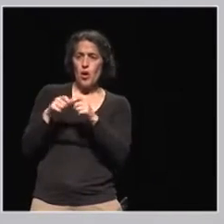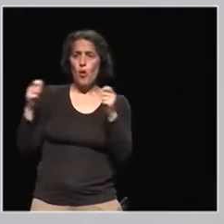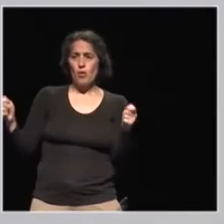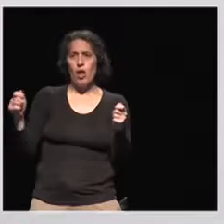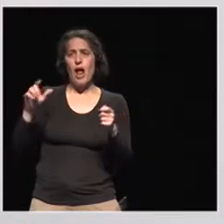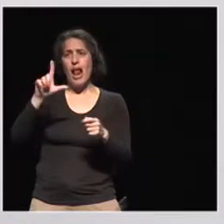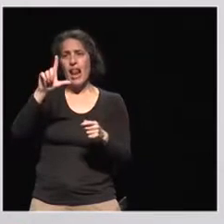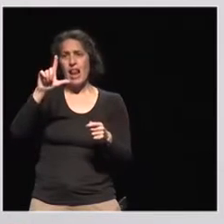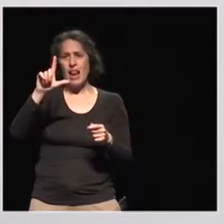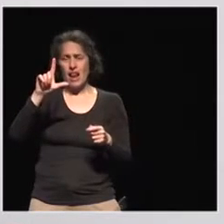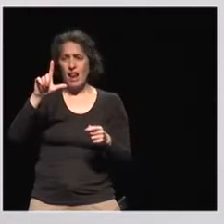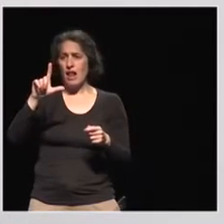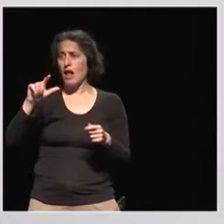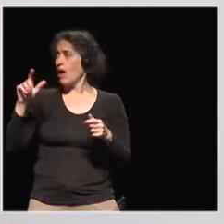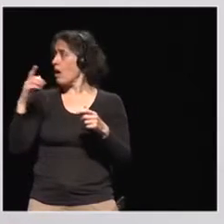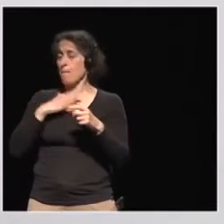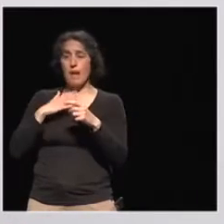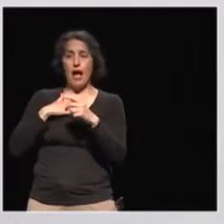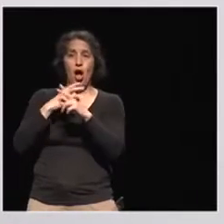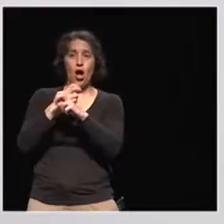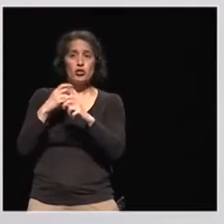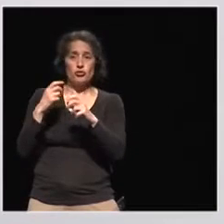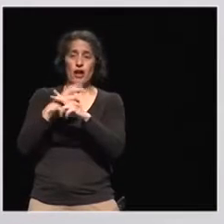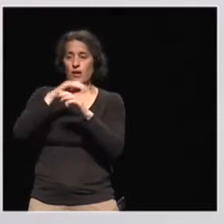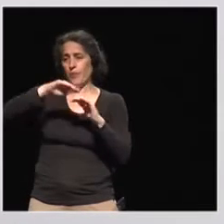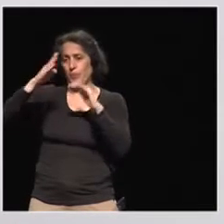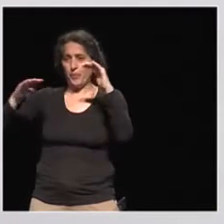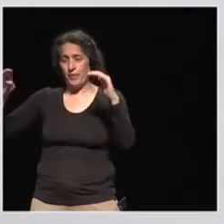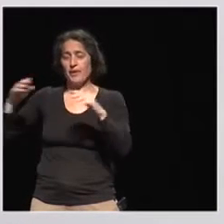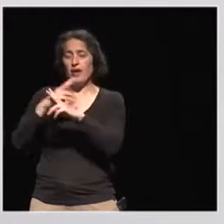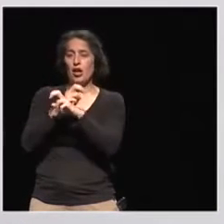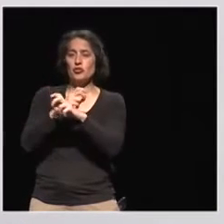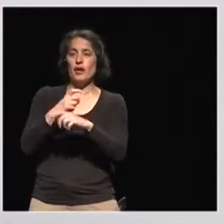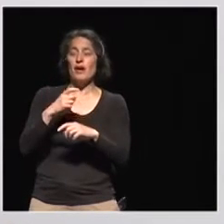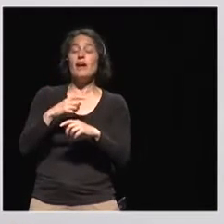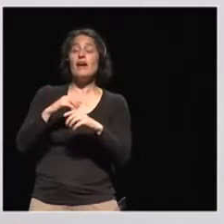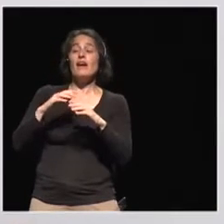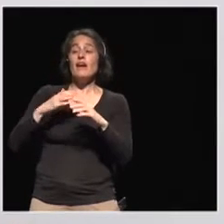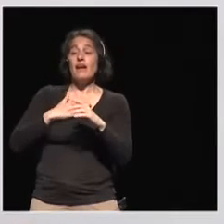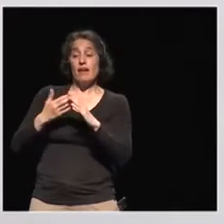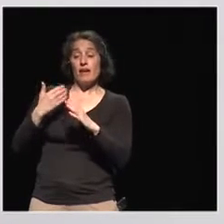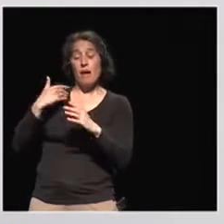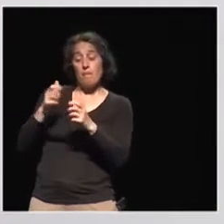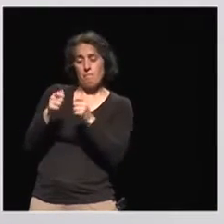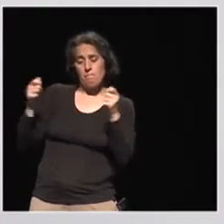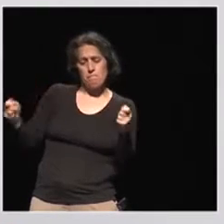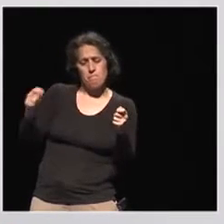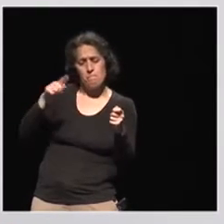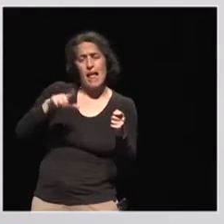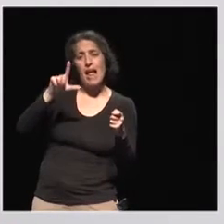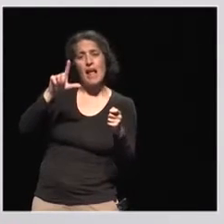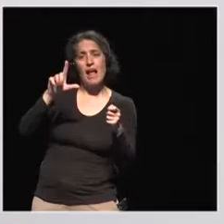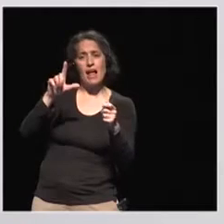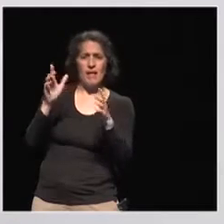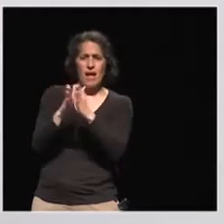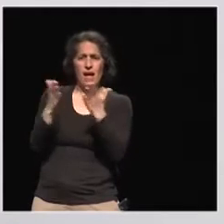country, in Austria, and the name is Ego. Ego, if I remember my poor